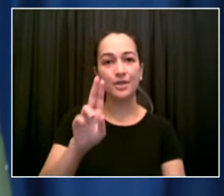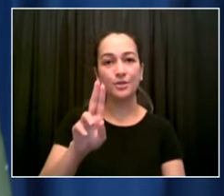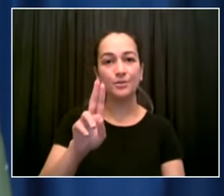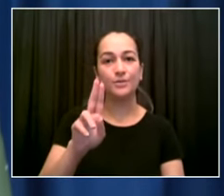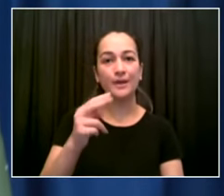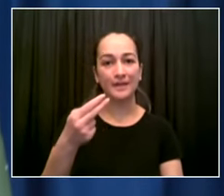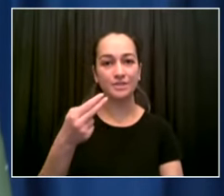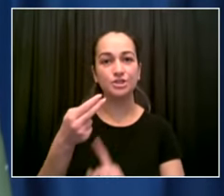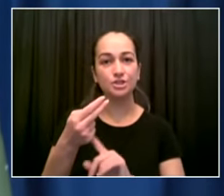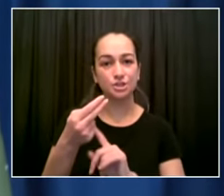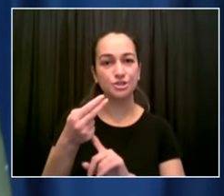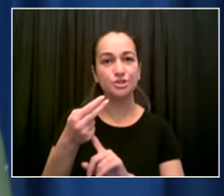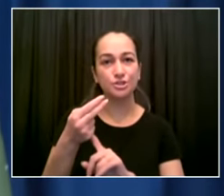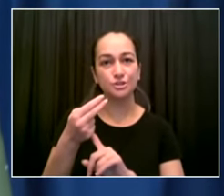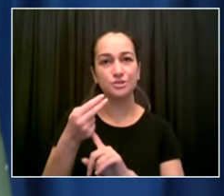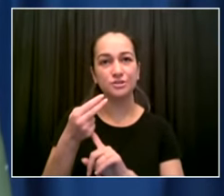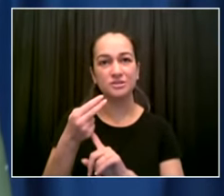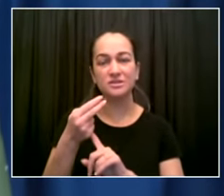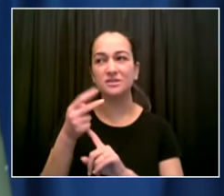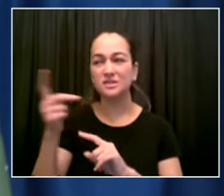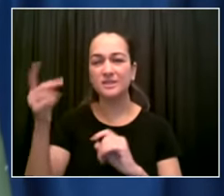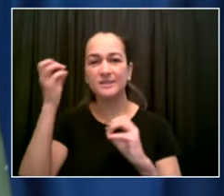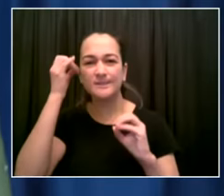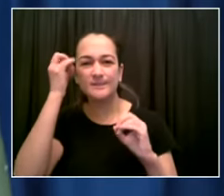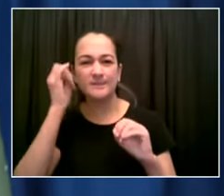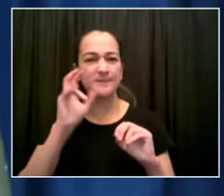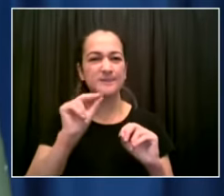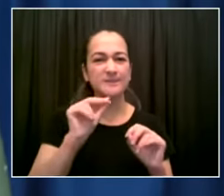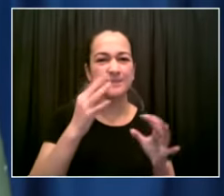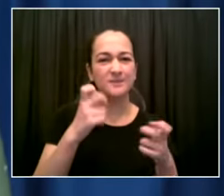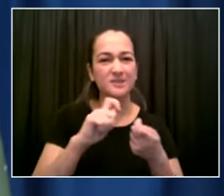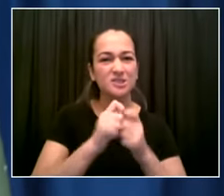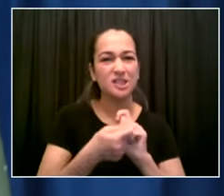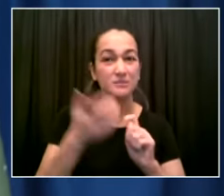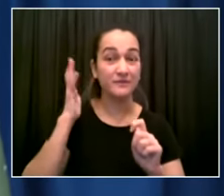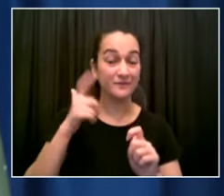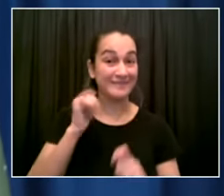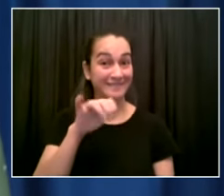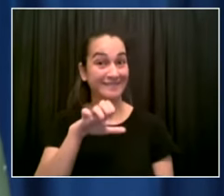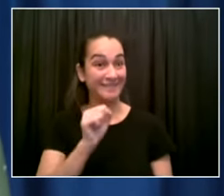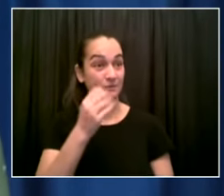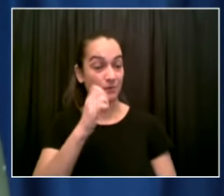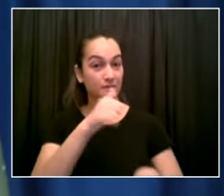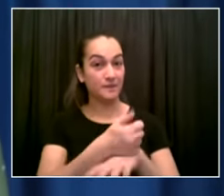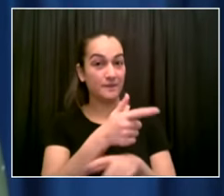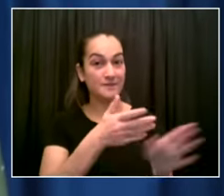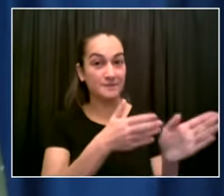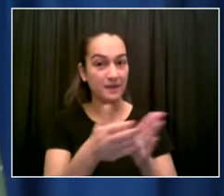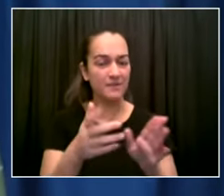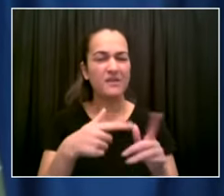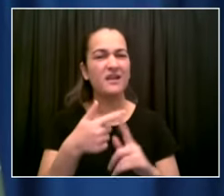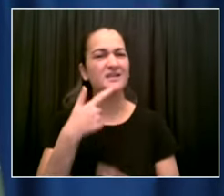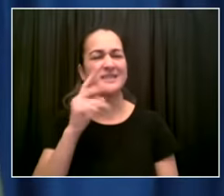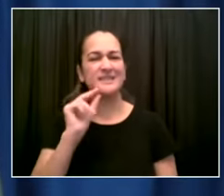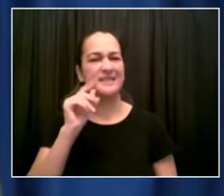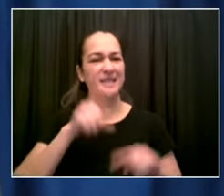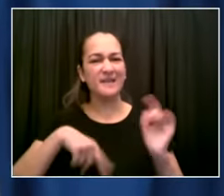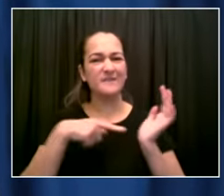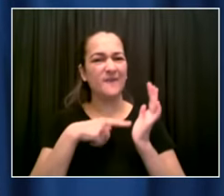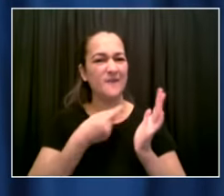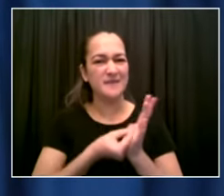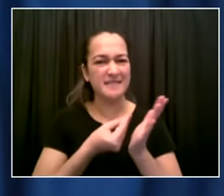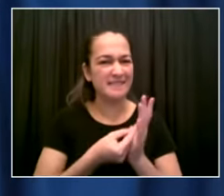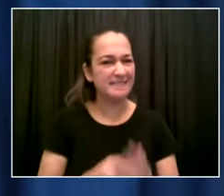lose that much money on it and a great guy you might have heard his name before a guy by the name of mitch katz said jimmy i think